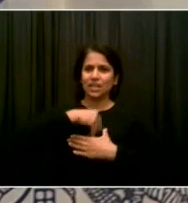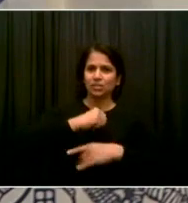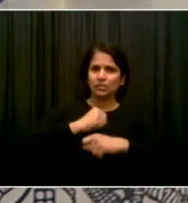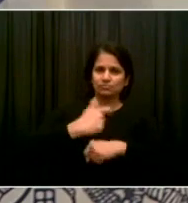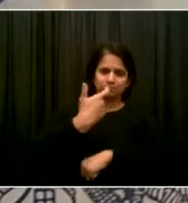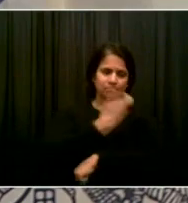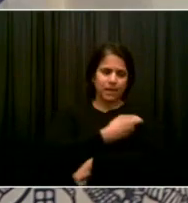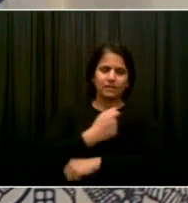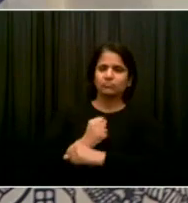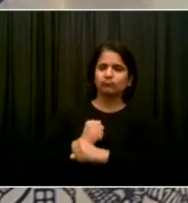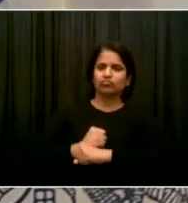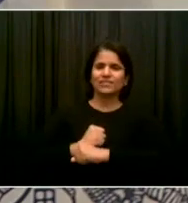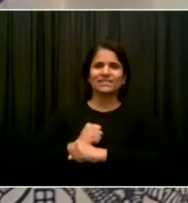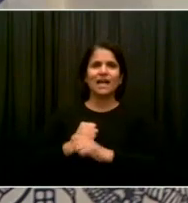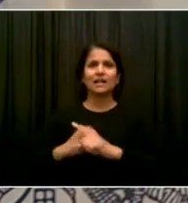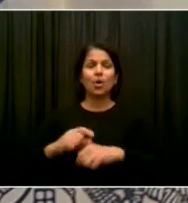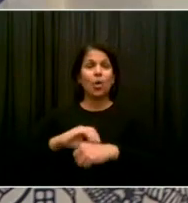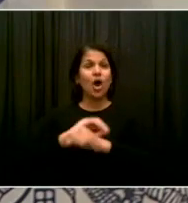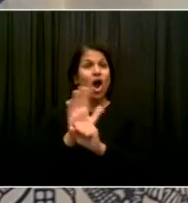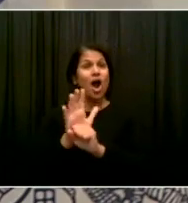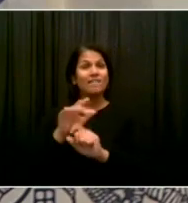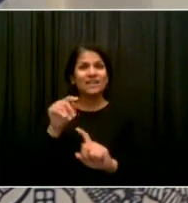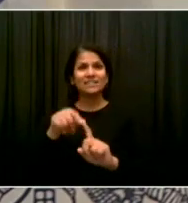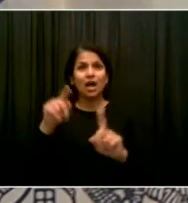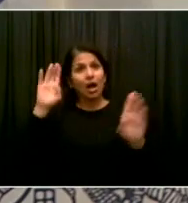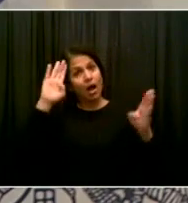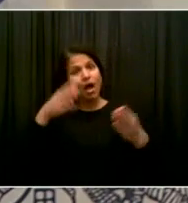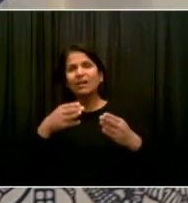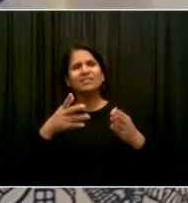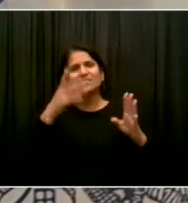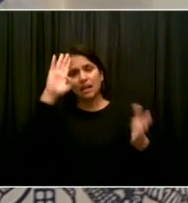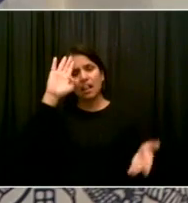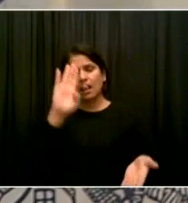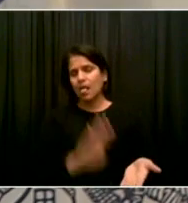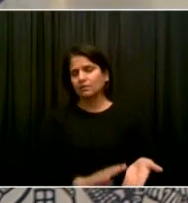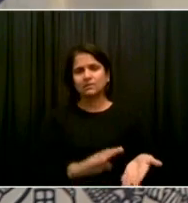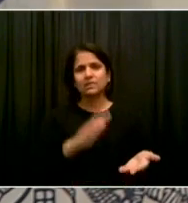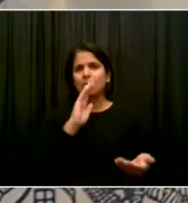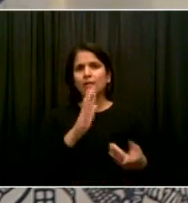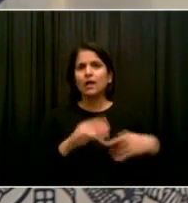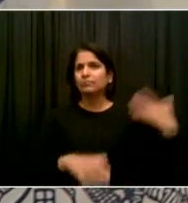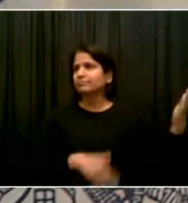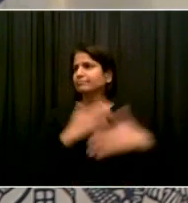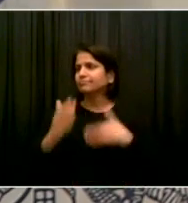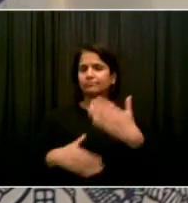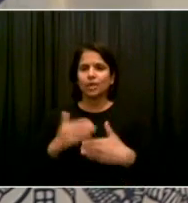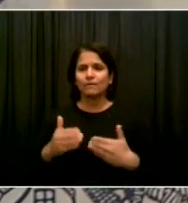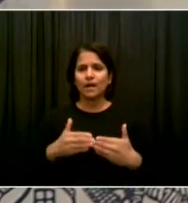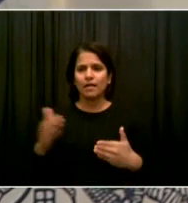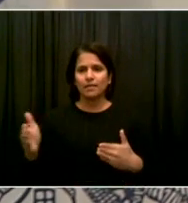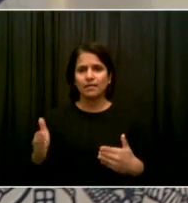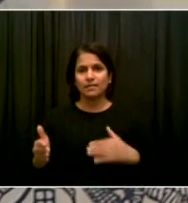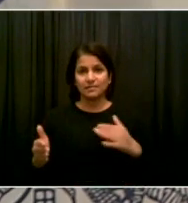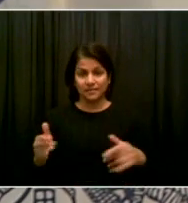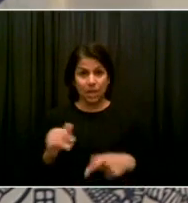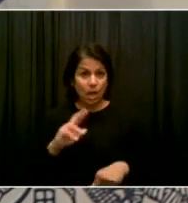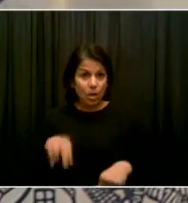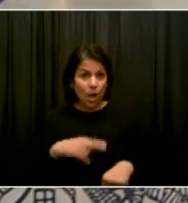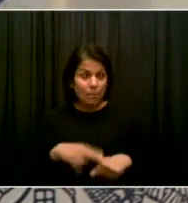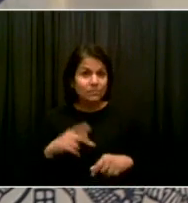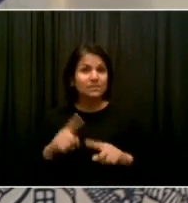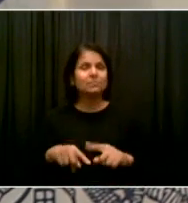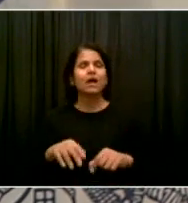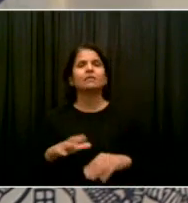But that really will depend obviously on what happens also around the country around the world. We gotta get vaccination levels up